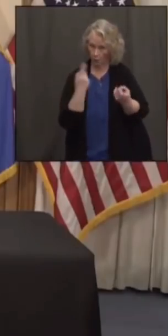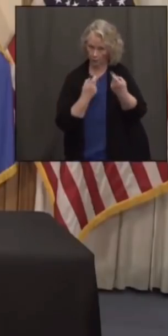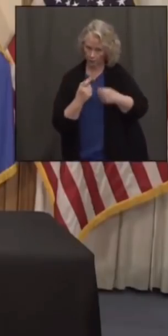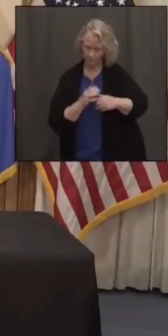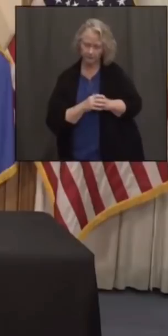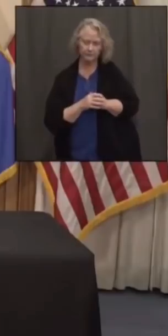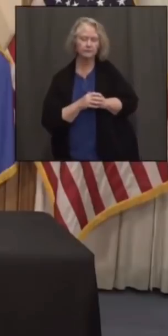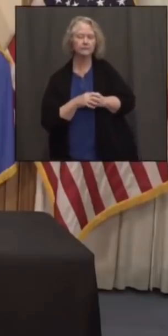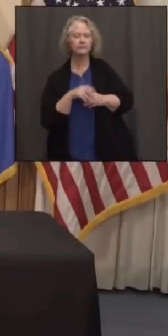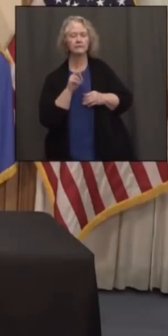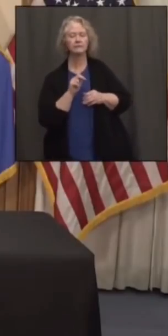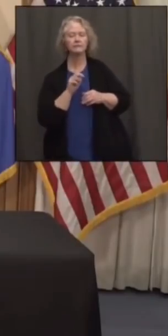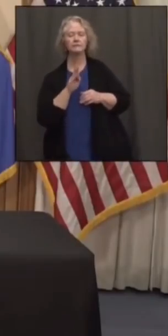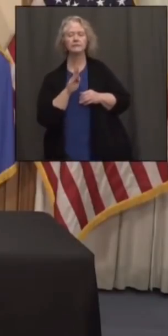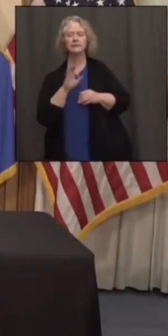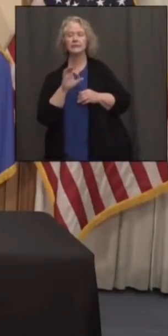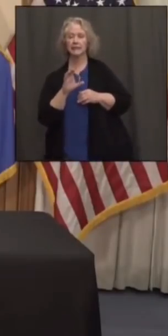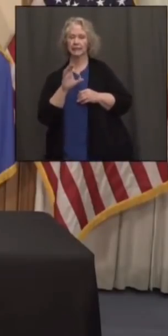Connecticut.